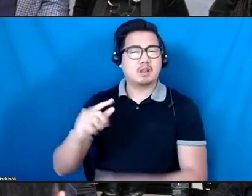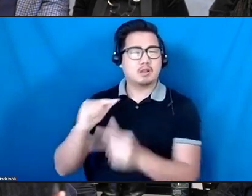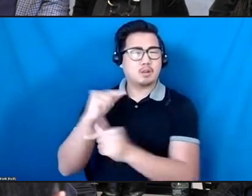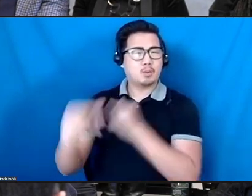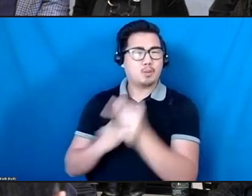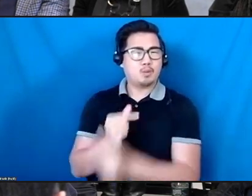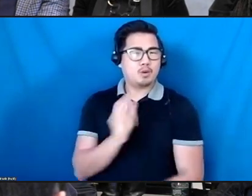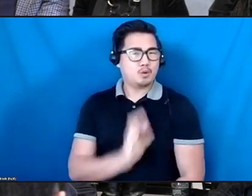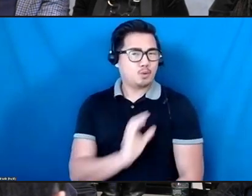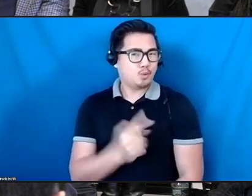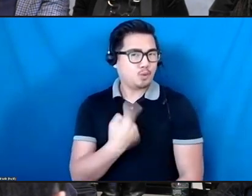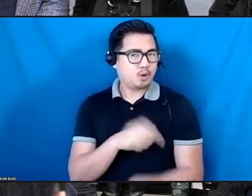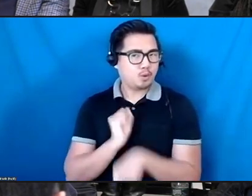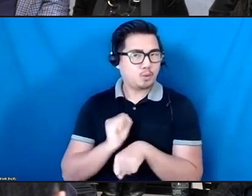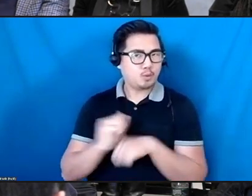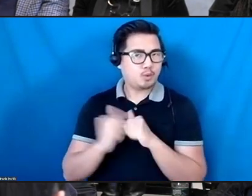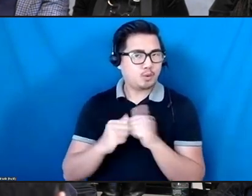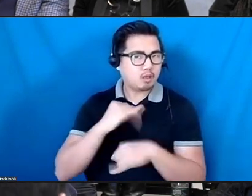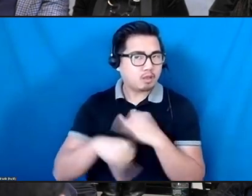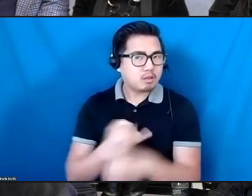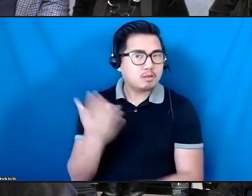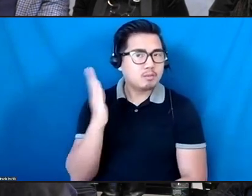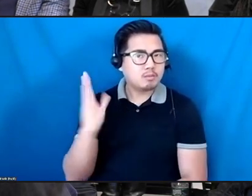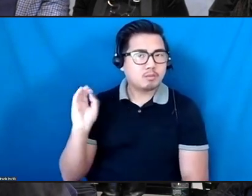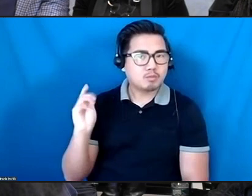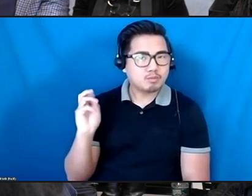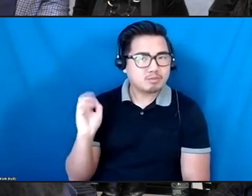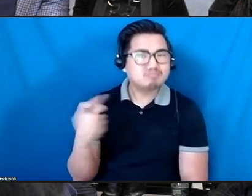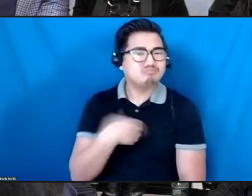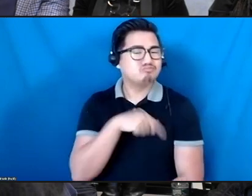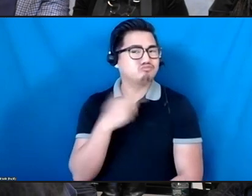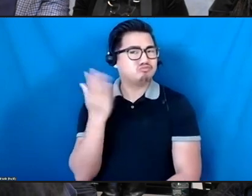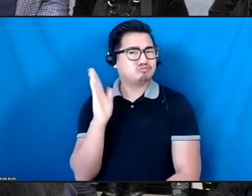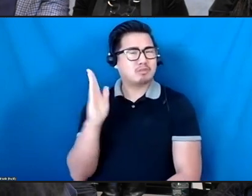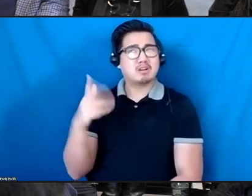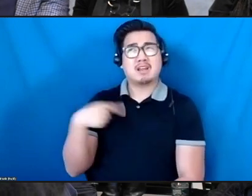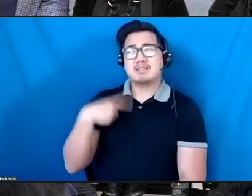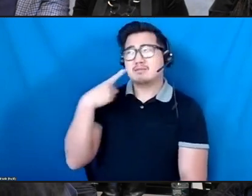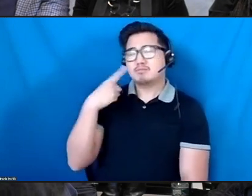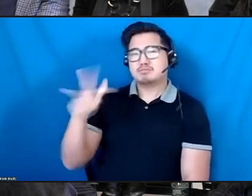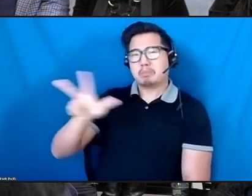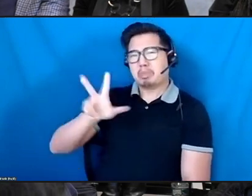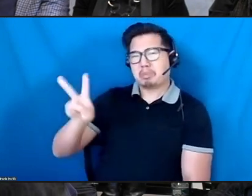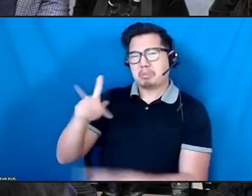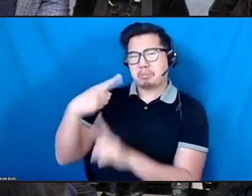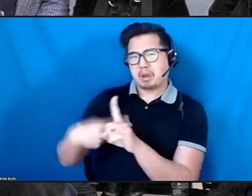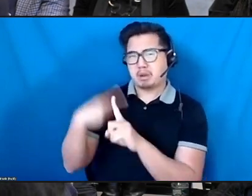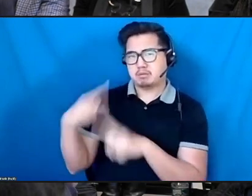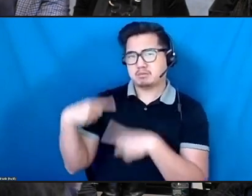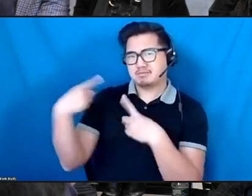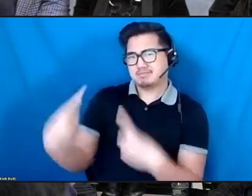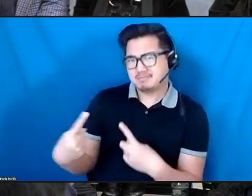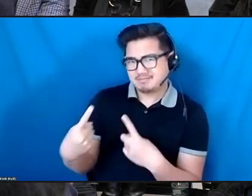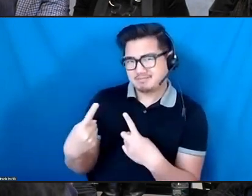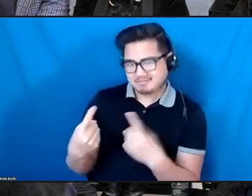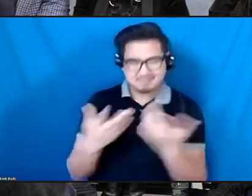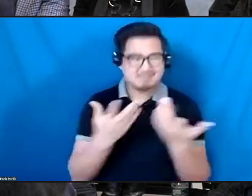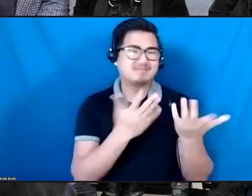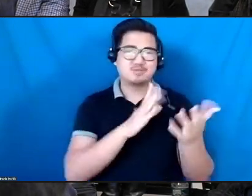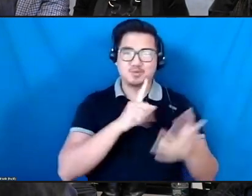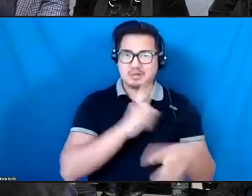Presenting Commons organizing over the past 32 months virtually until we met in person last night.